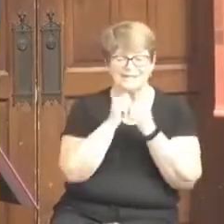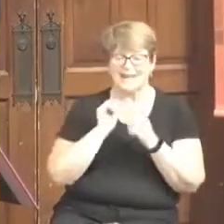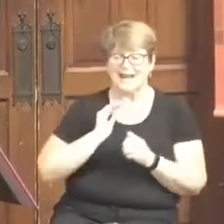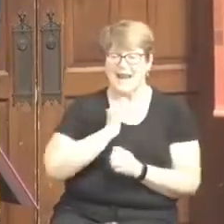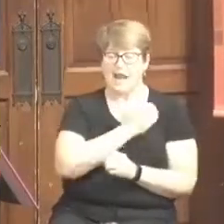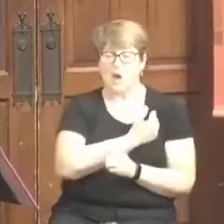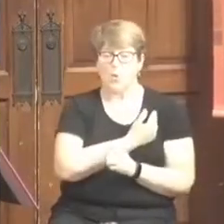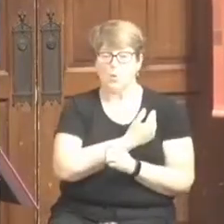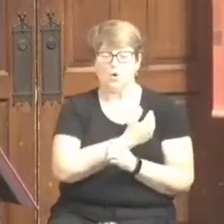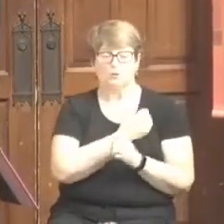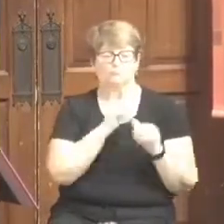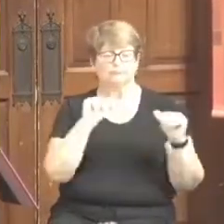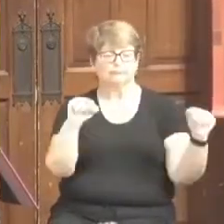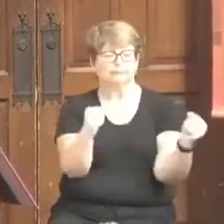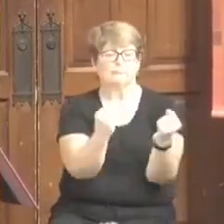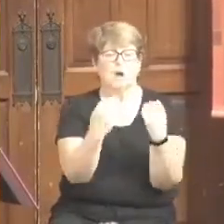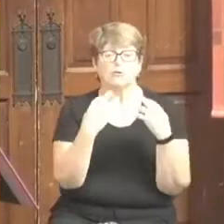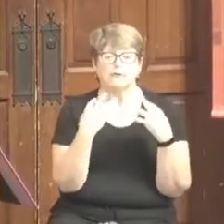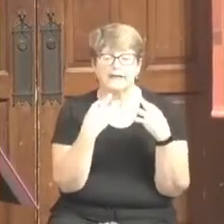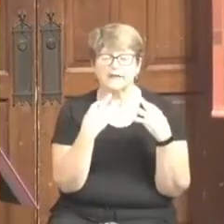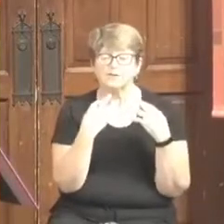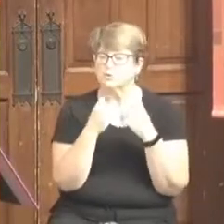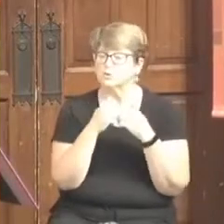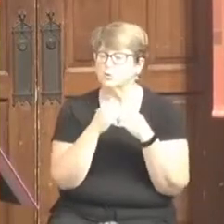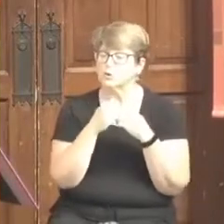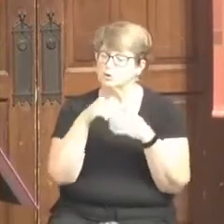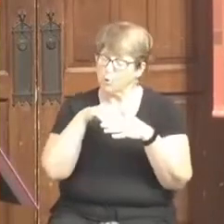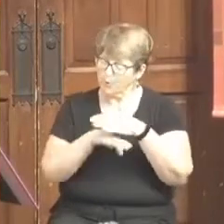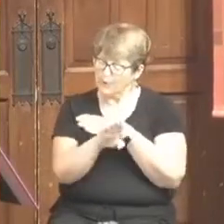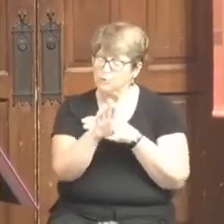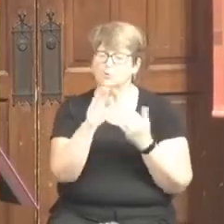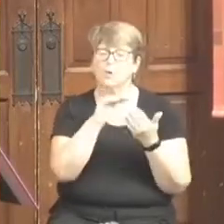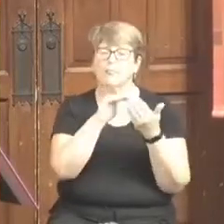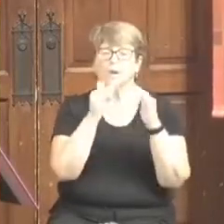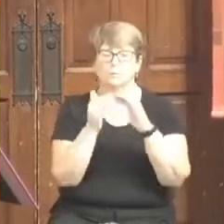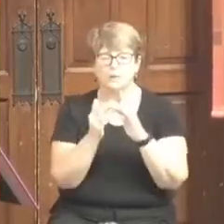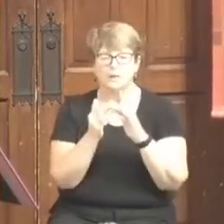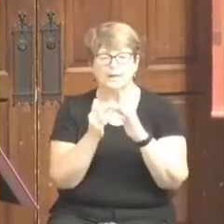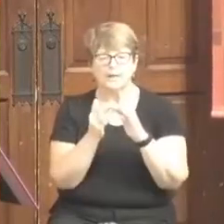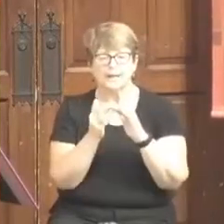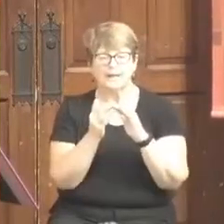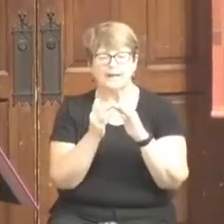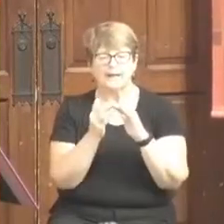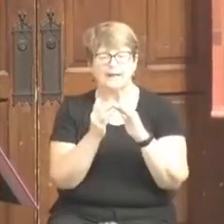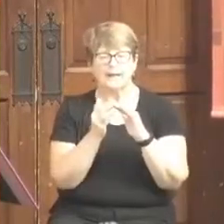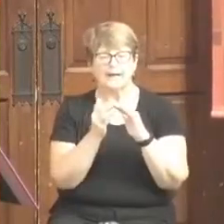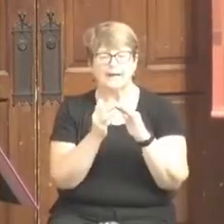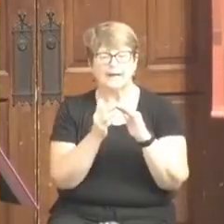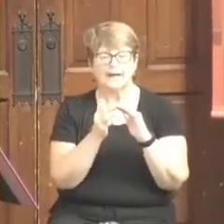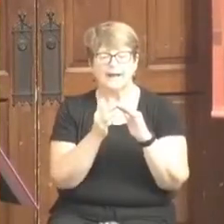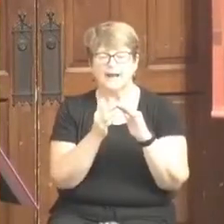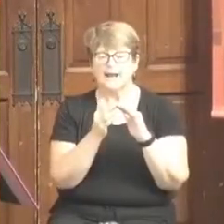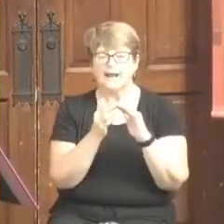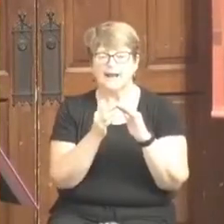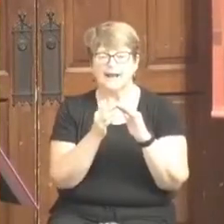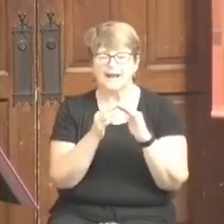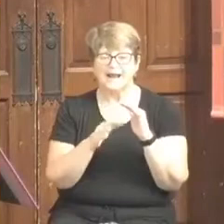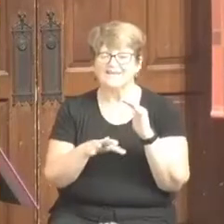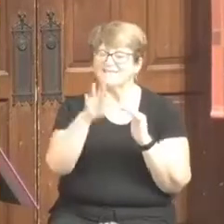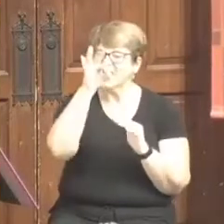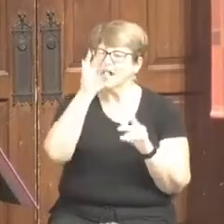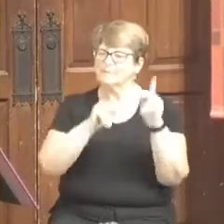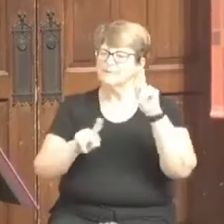congregations will go into their communities and find the people with the 76ers hats.